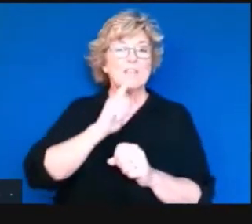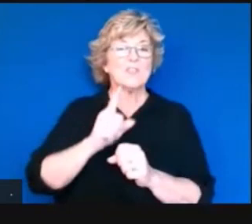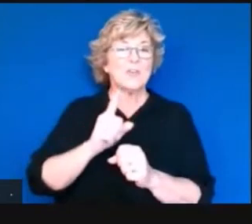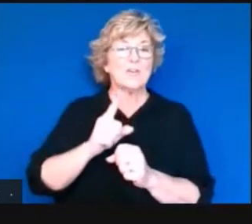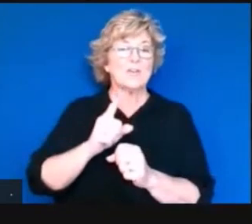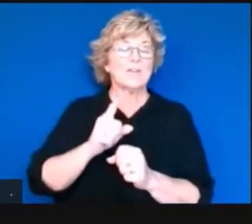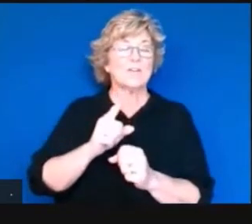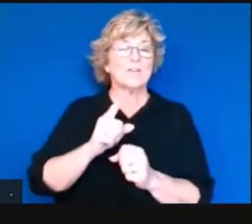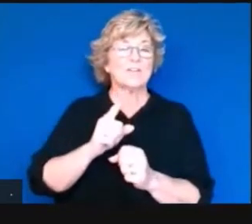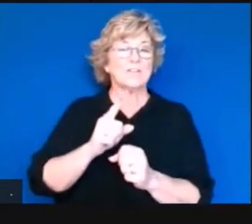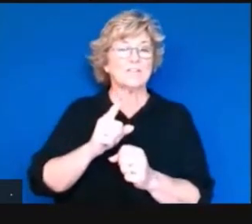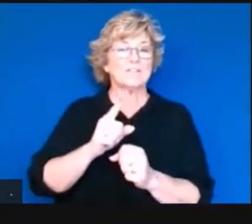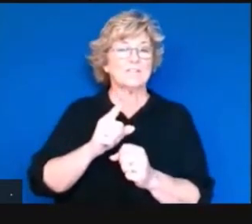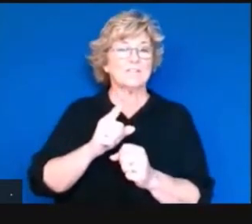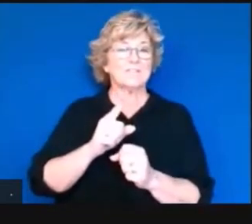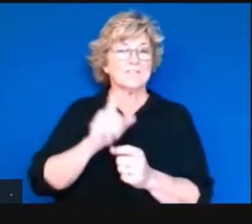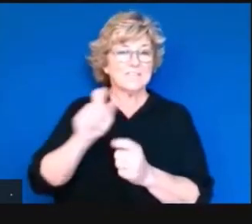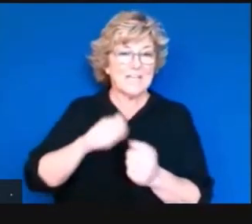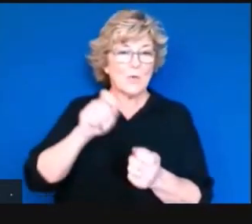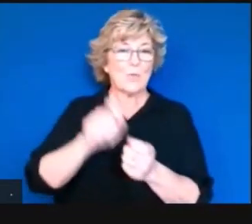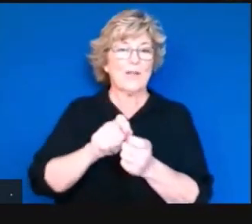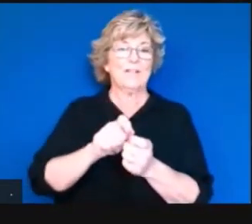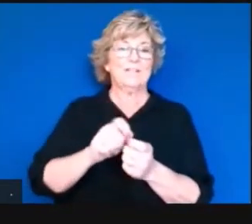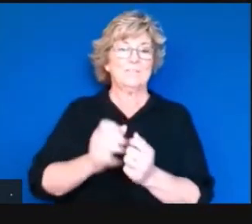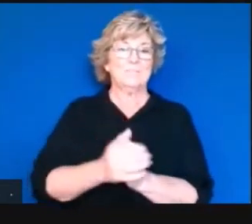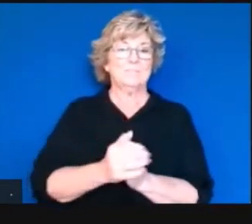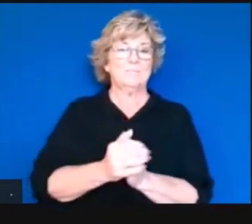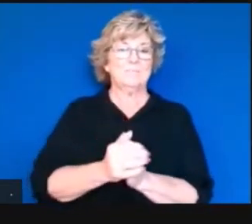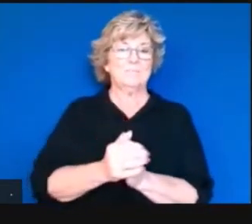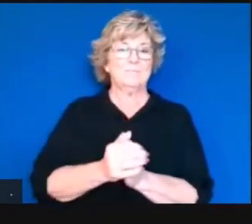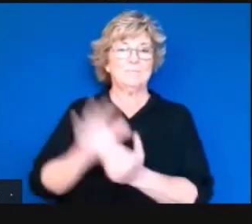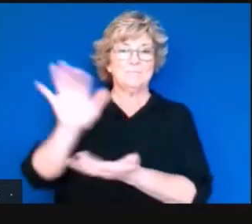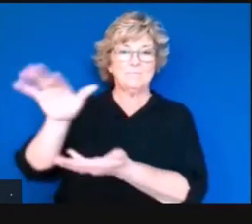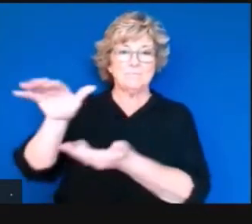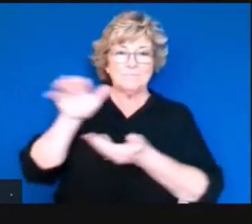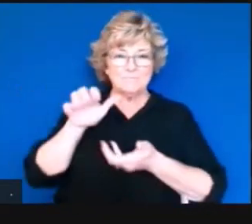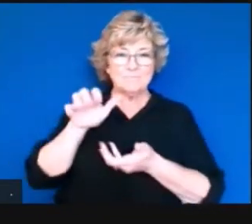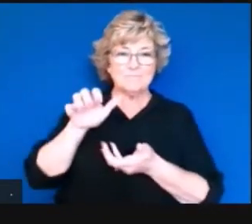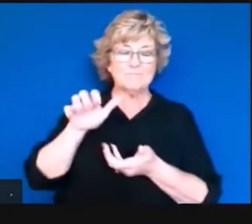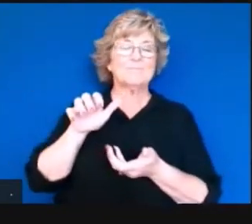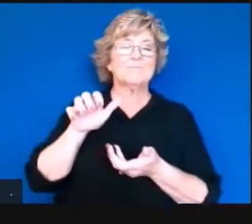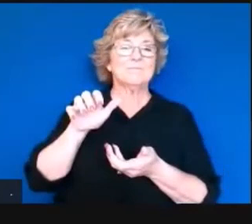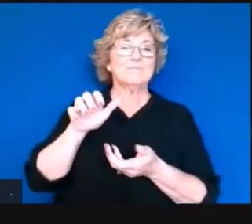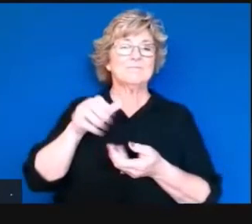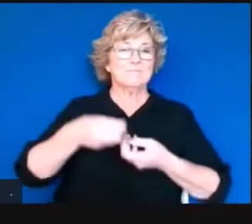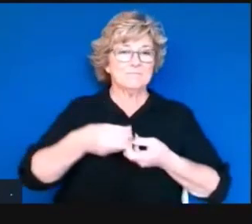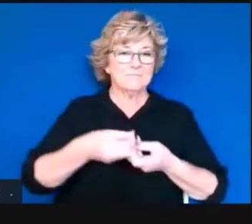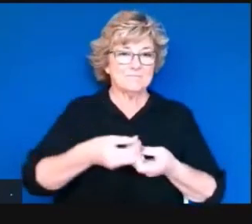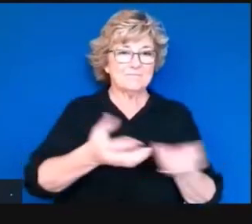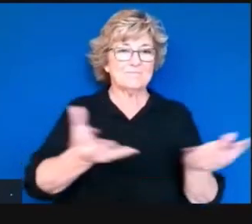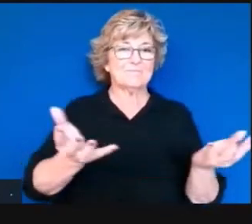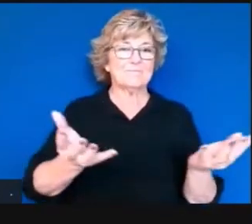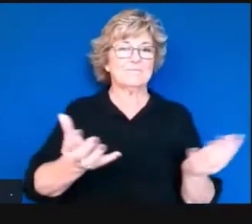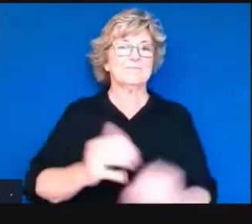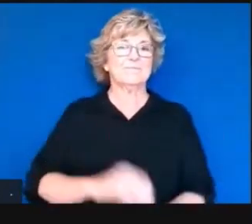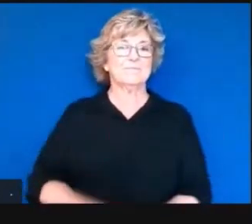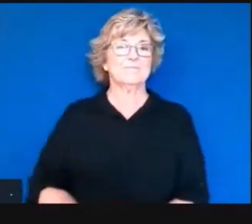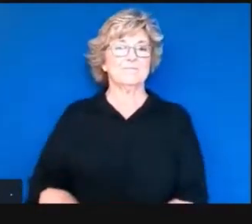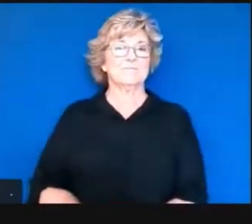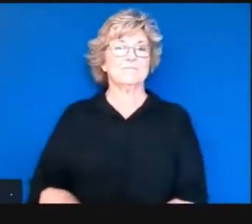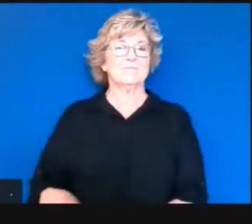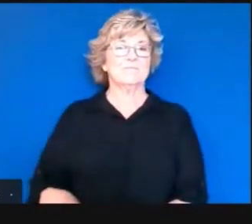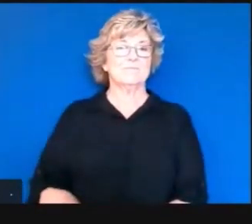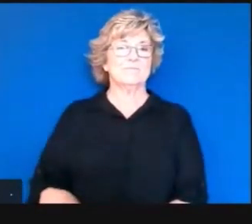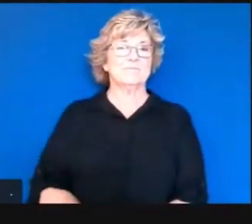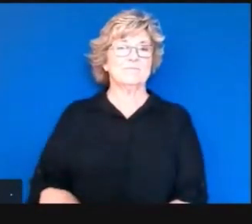make sure they're accurate. So all those doses came in, not all the doses were administered. And that's why,